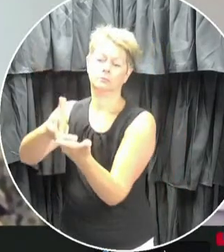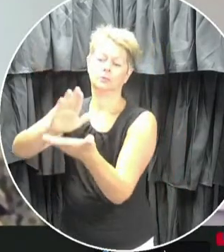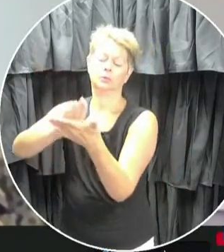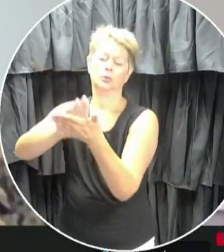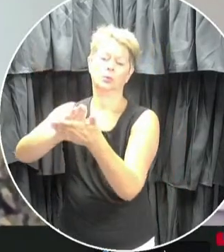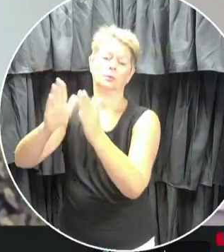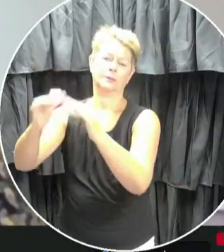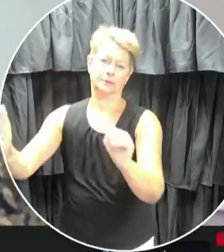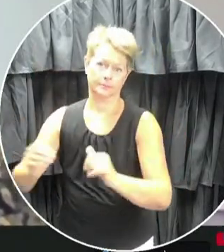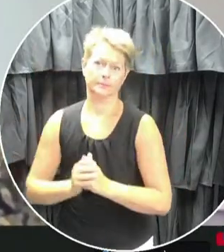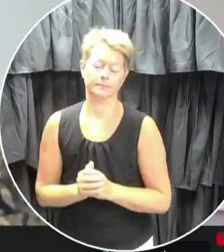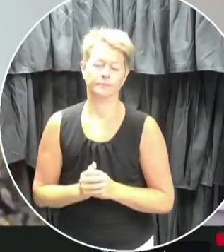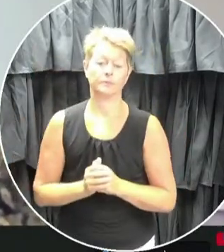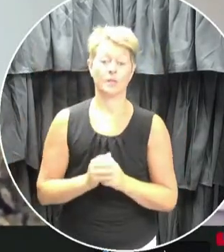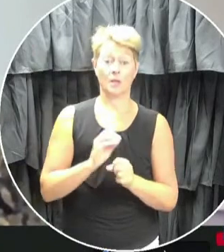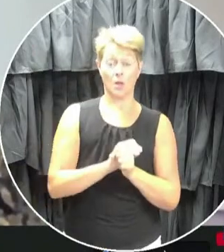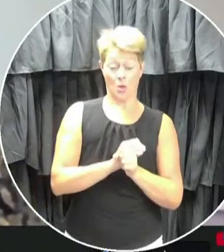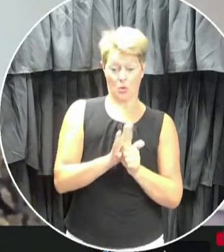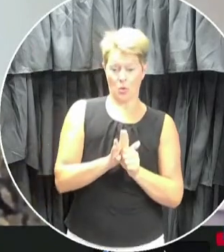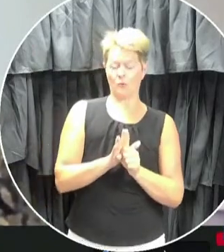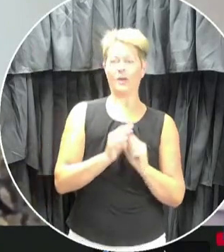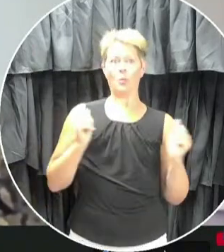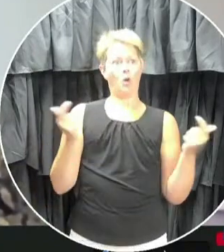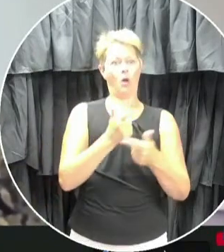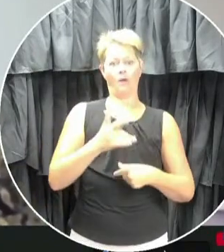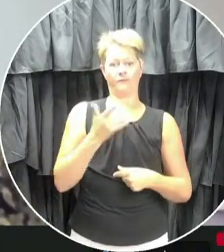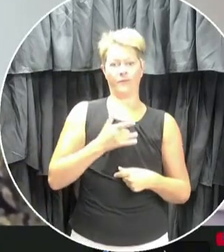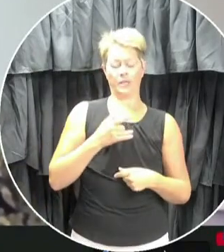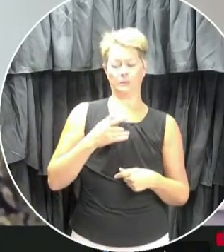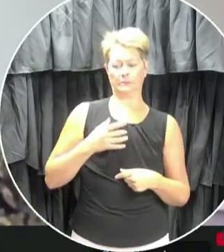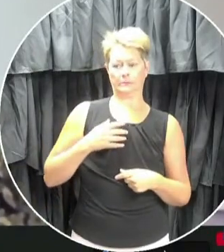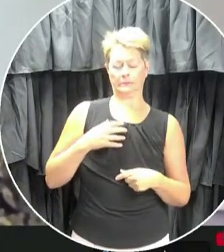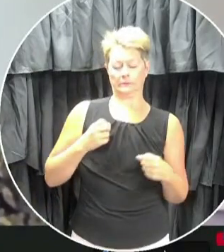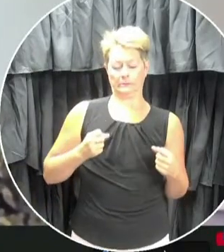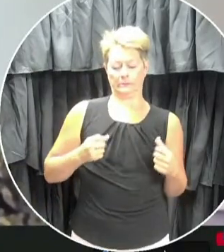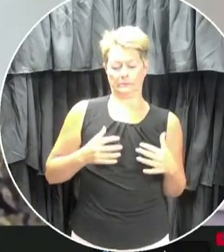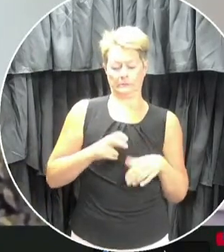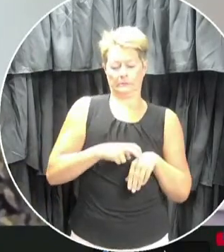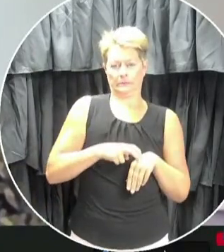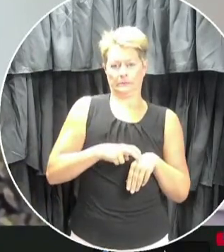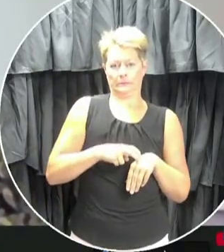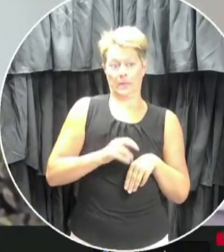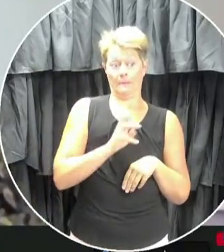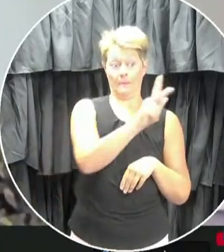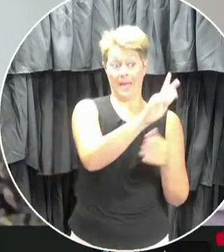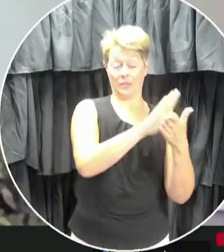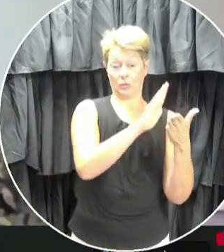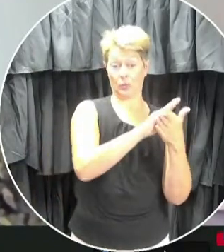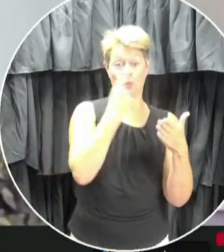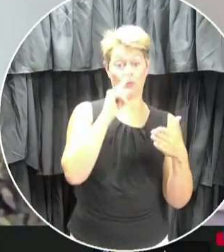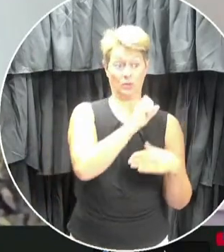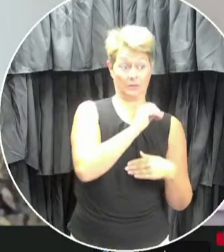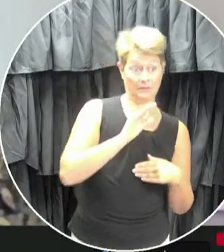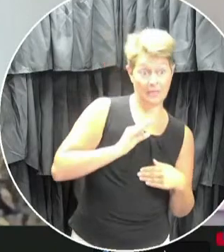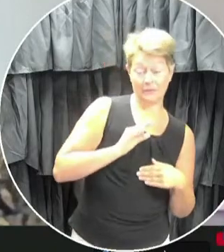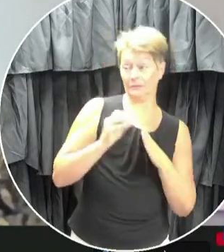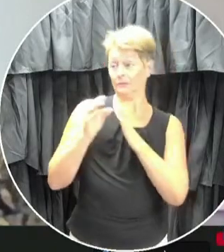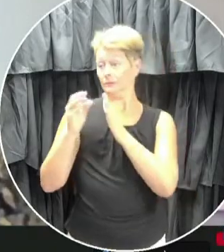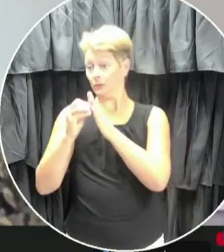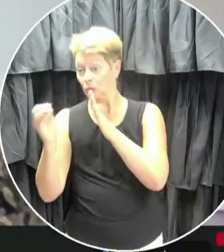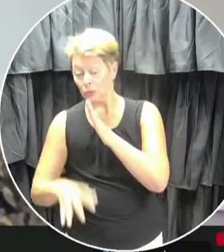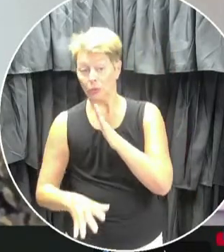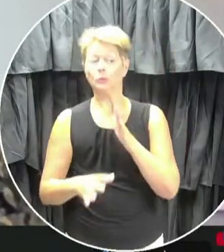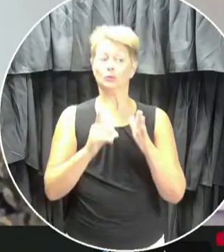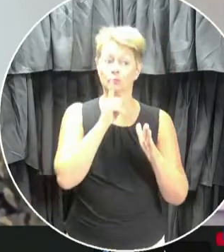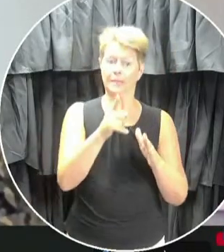Understandably, COVID-19 has instilled a sense of fear and ambiguity in many and the return to school for teachers and students in September is certainly no exception.